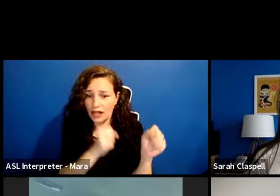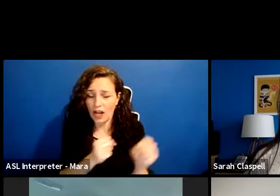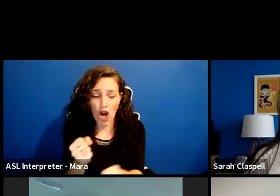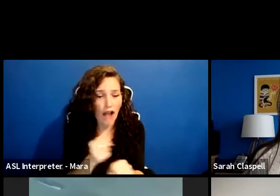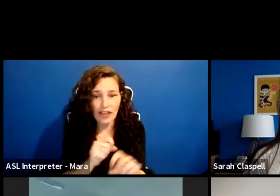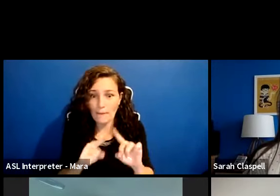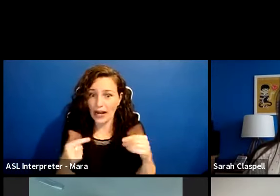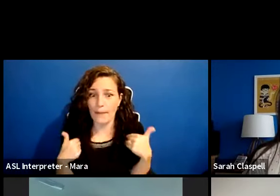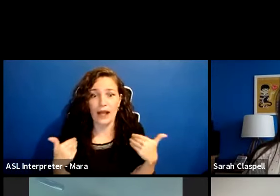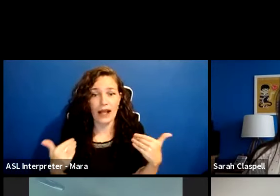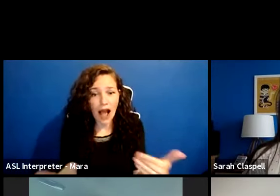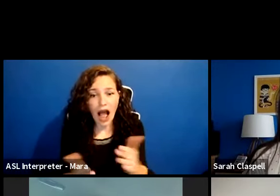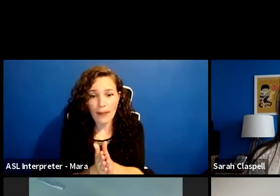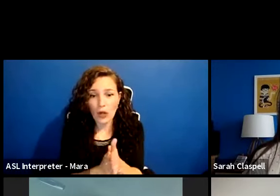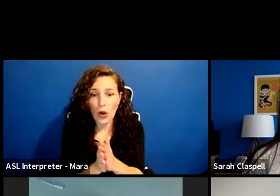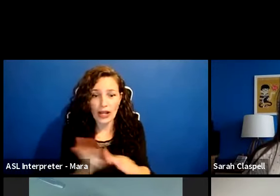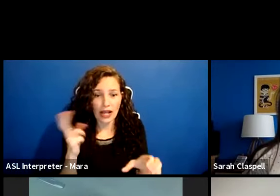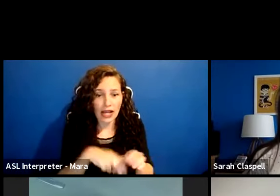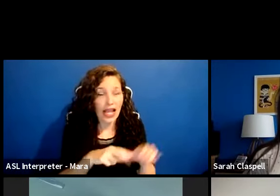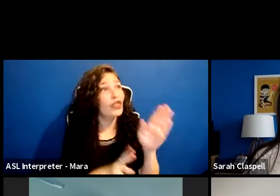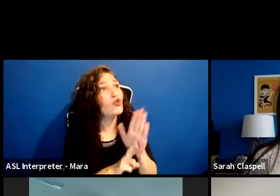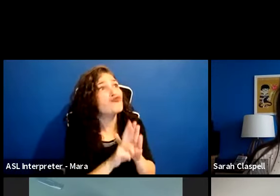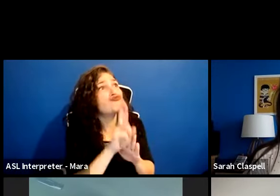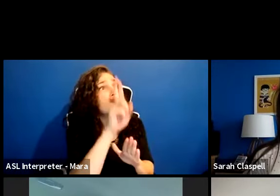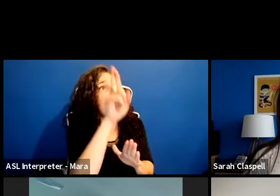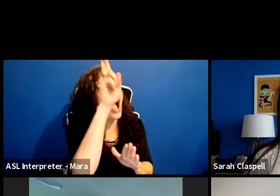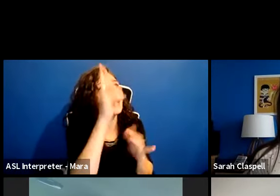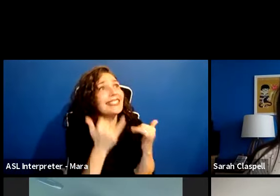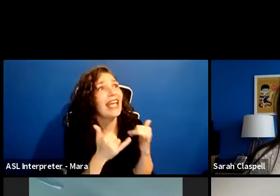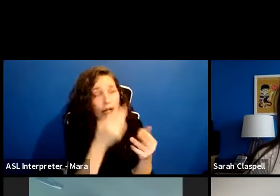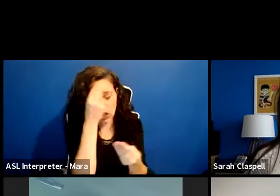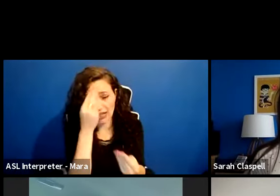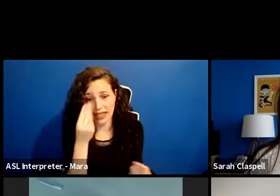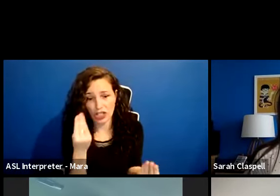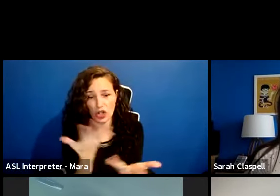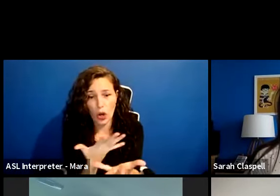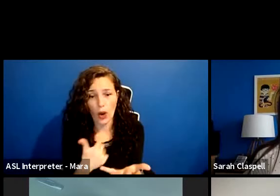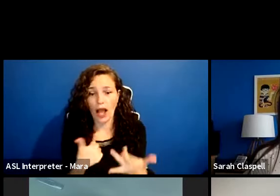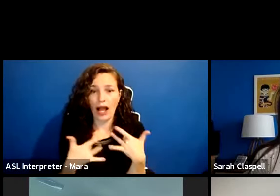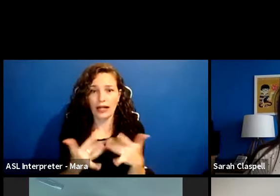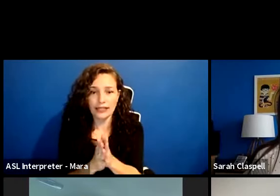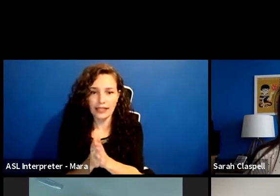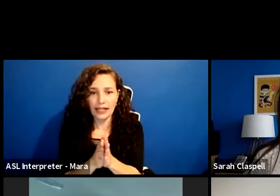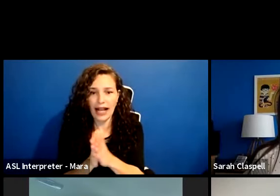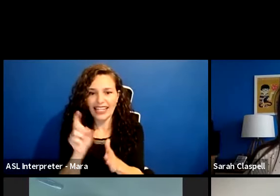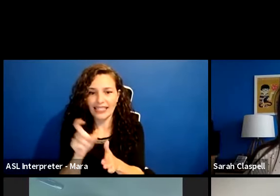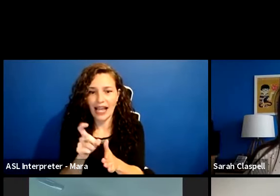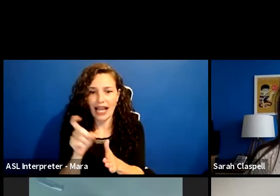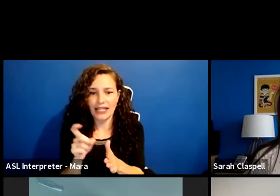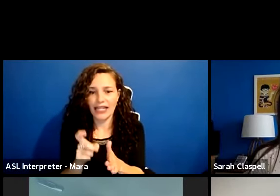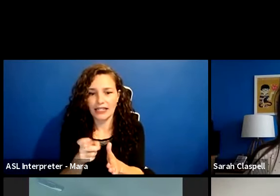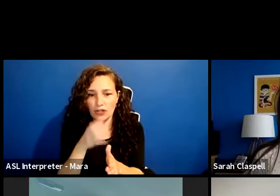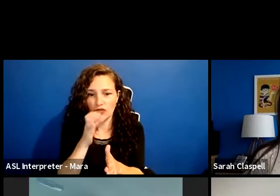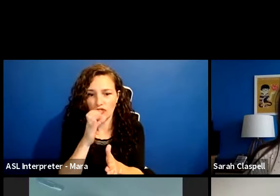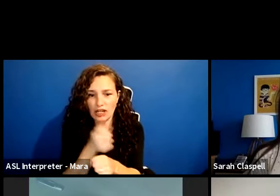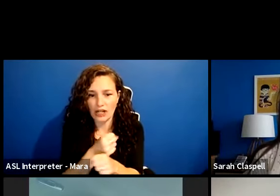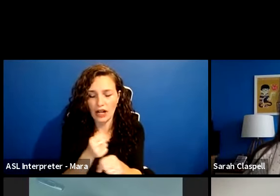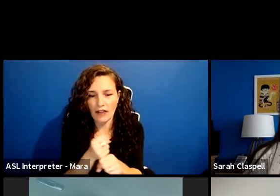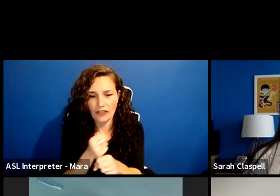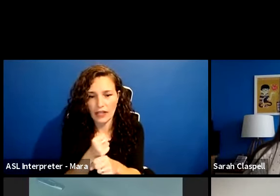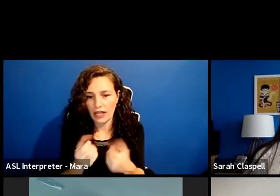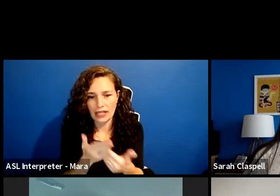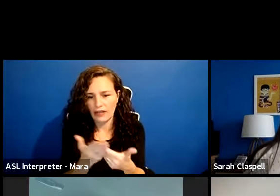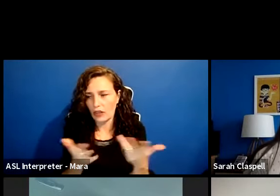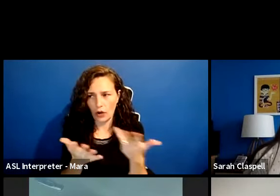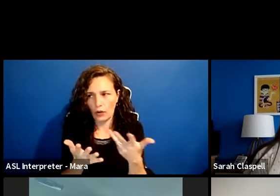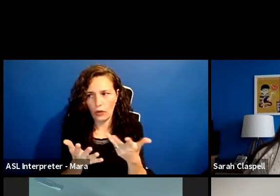in the rocket ship today. So I, I just had to, I just had to, I just, I just, I just had to, I just had to load up on coffee and yeah.